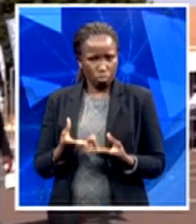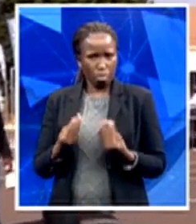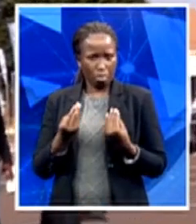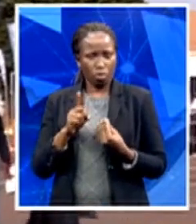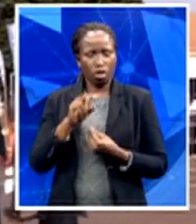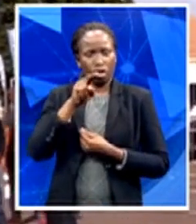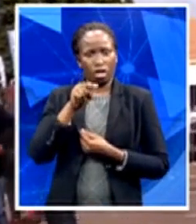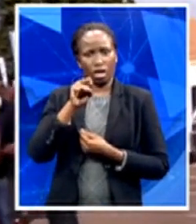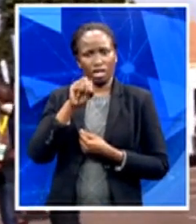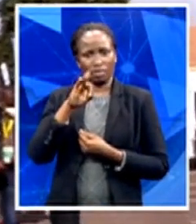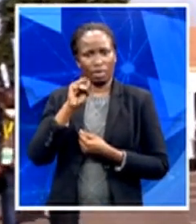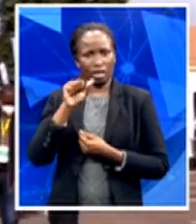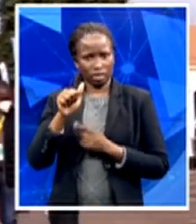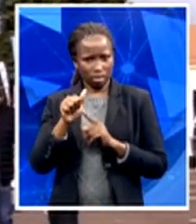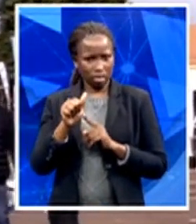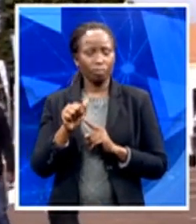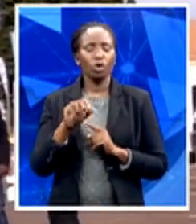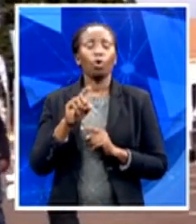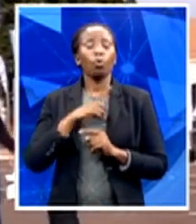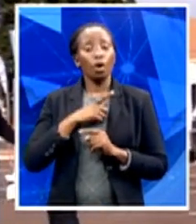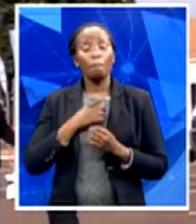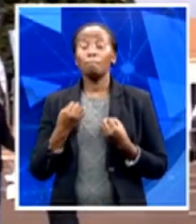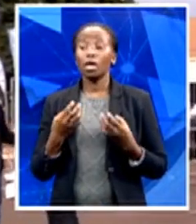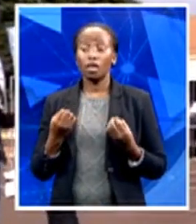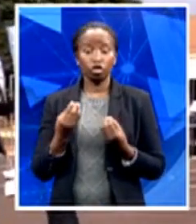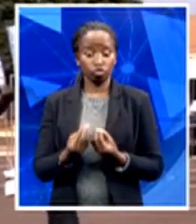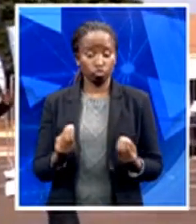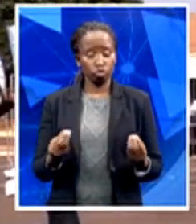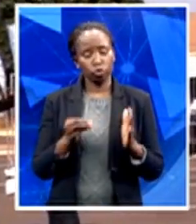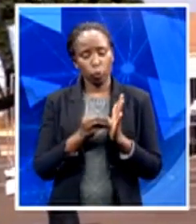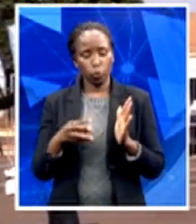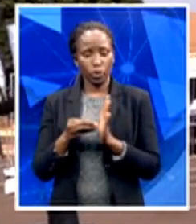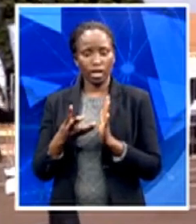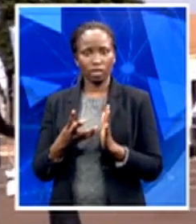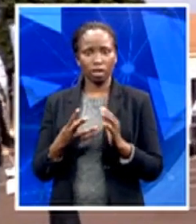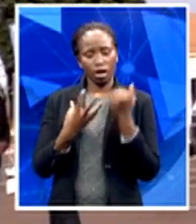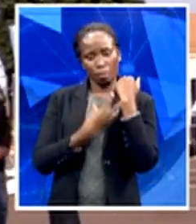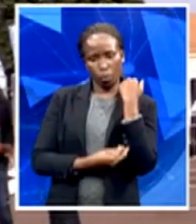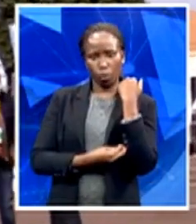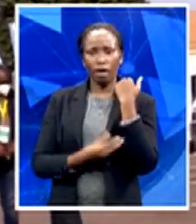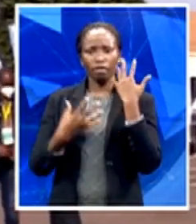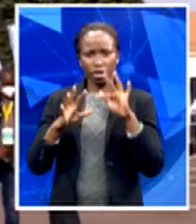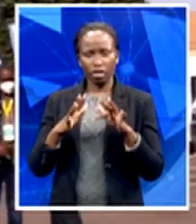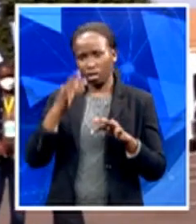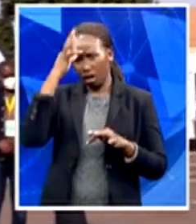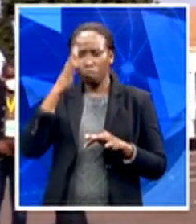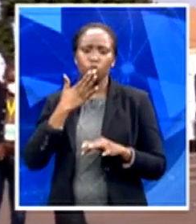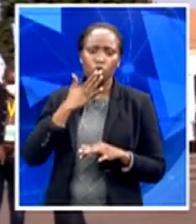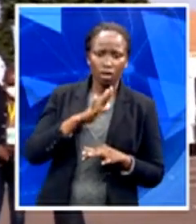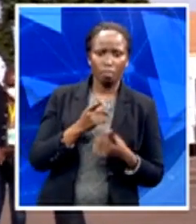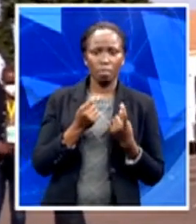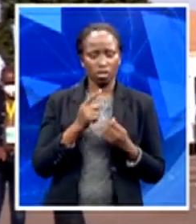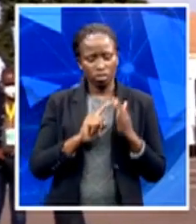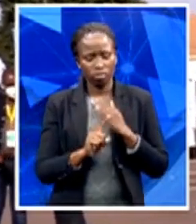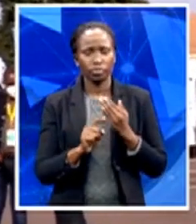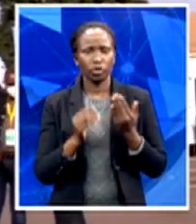children, the students, being supported by government as we speak. You'll always have gaps, you'll always